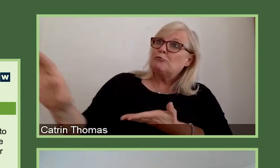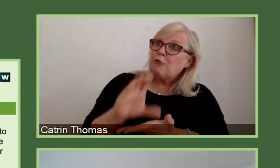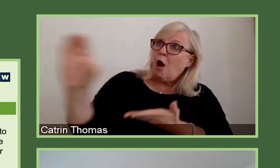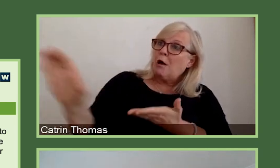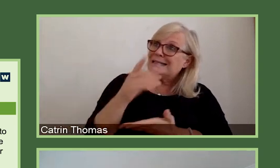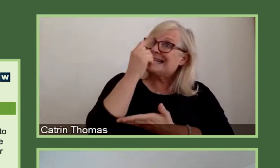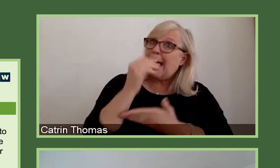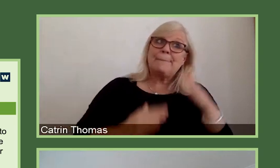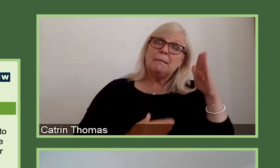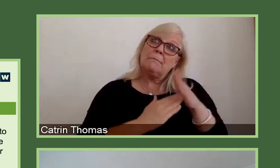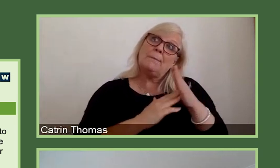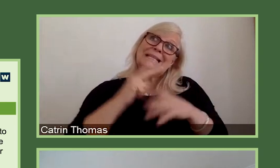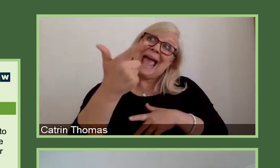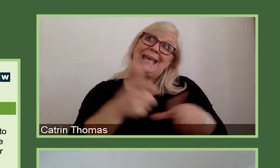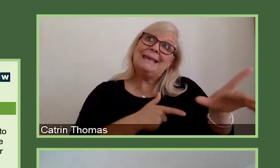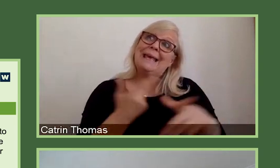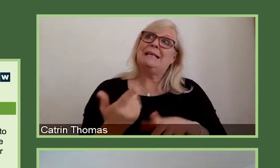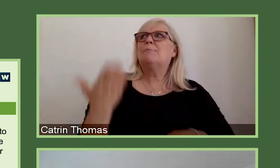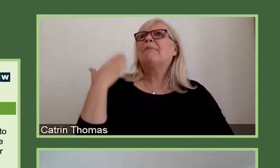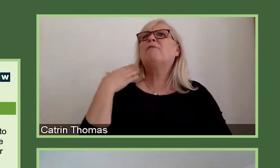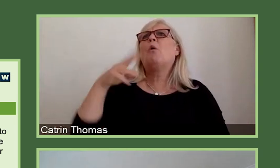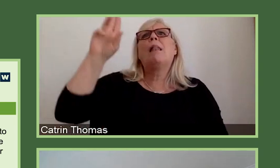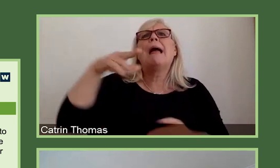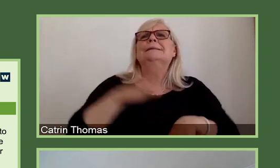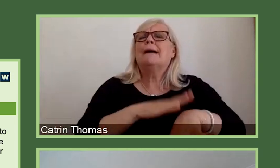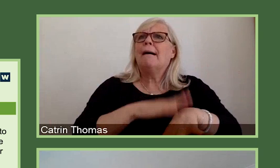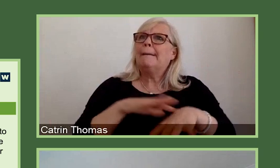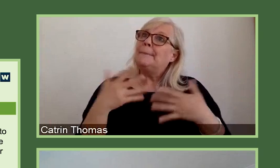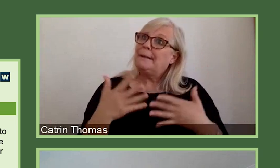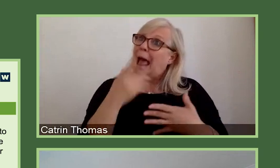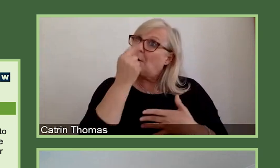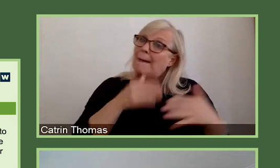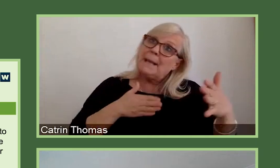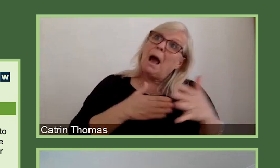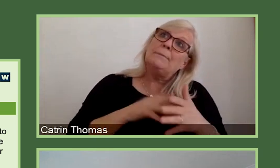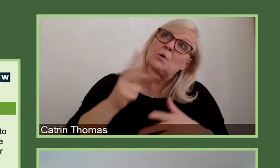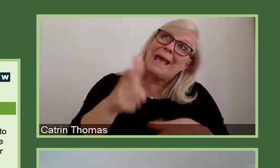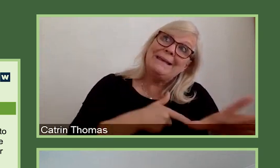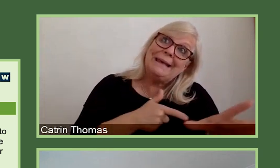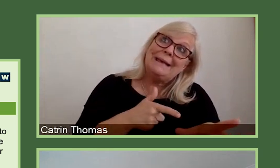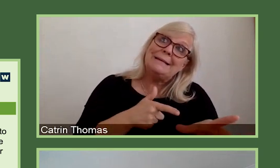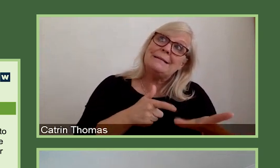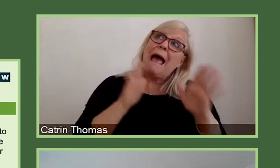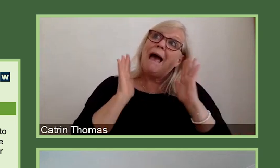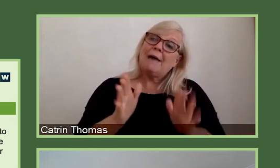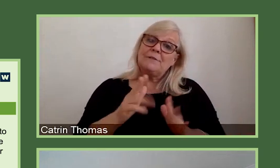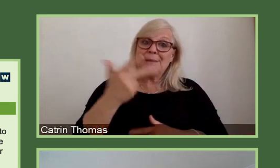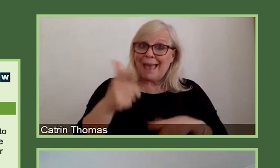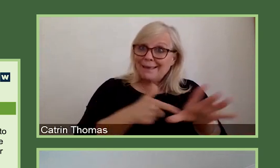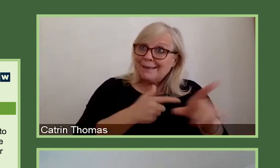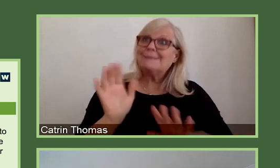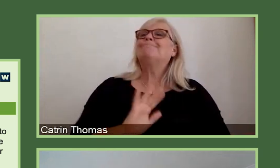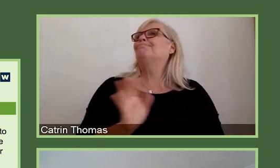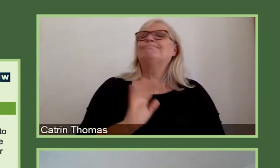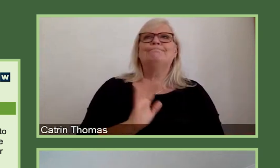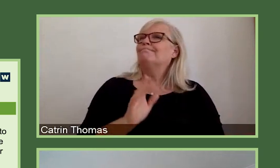longer than we've had previously. That's not to say that they have to be eight years. And it will be dependent on the research programme